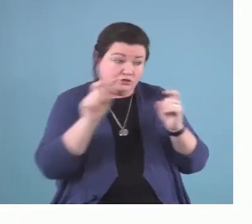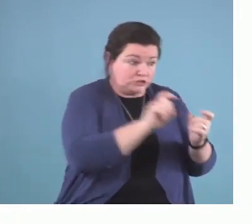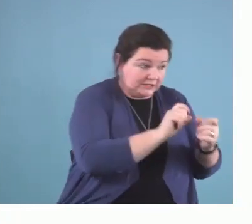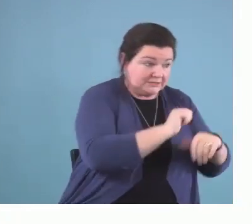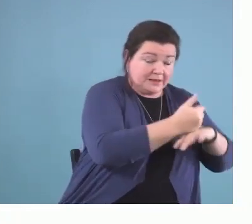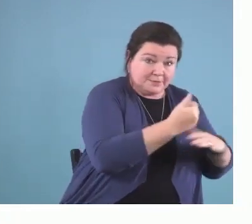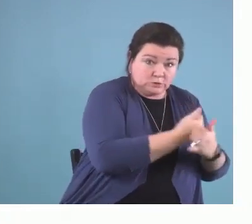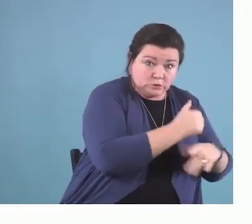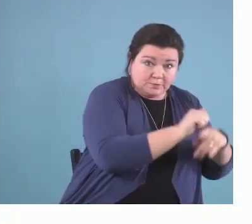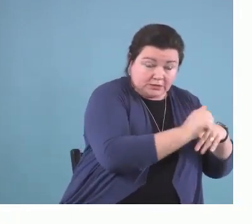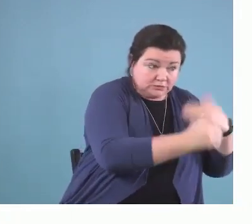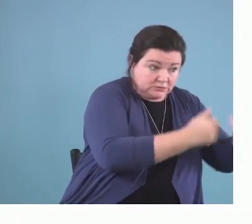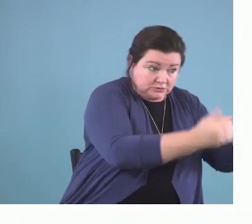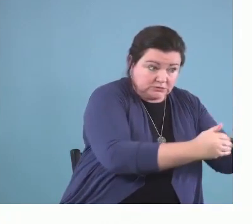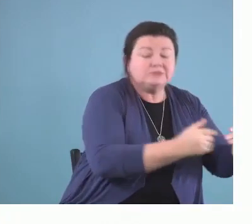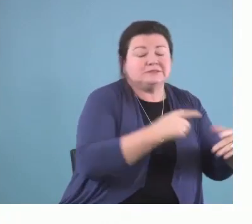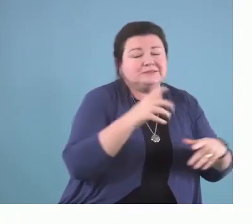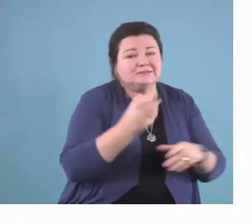and experience and opportunity.